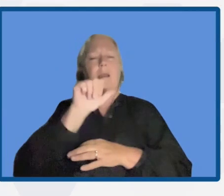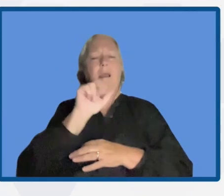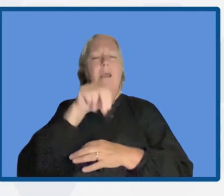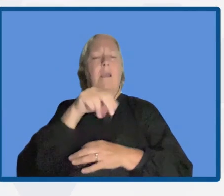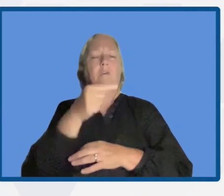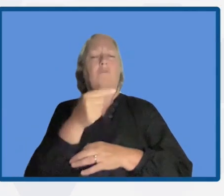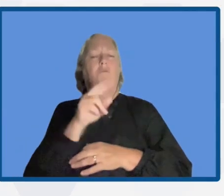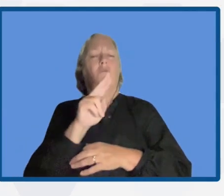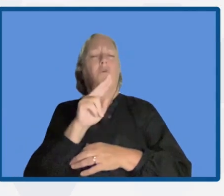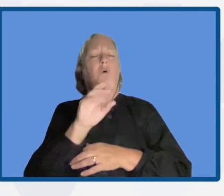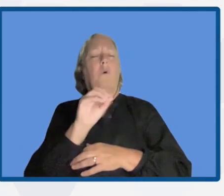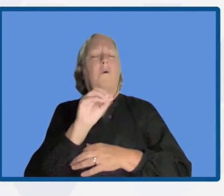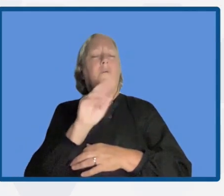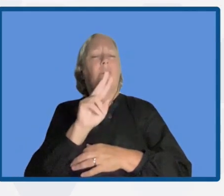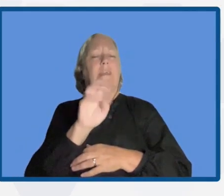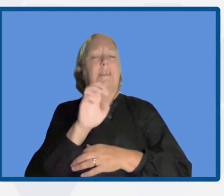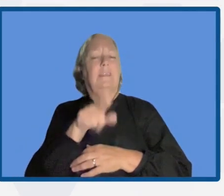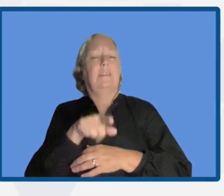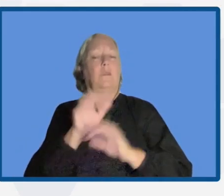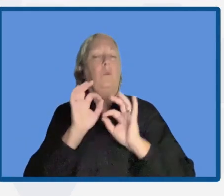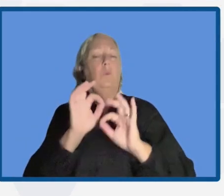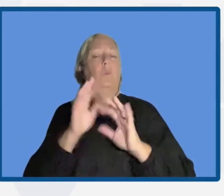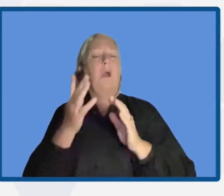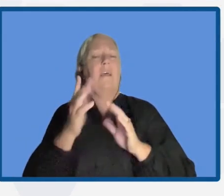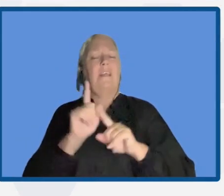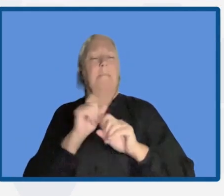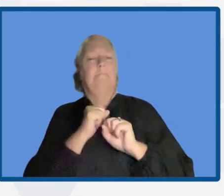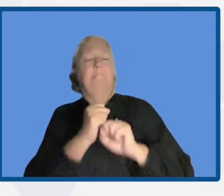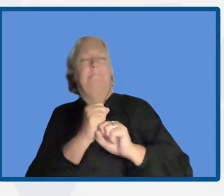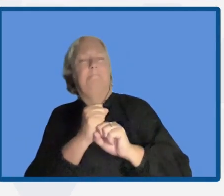as well as other coastal storms. And finally,